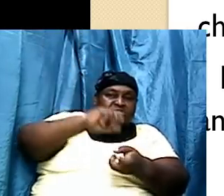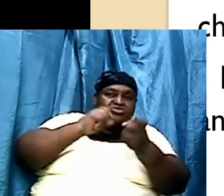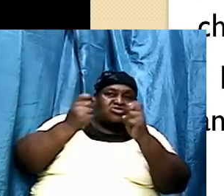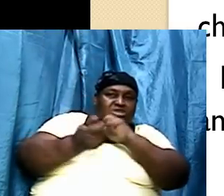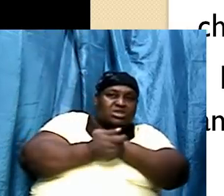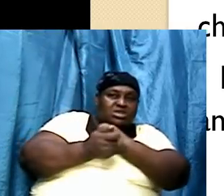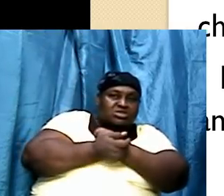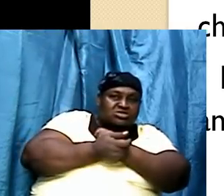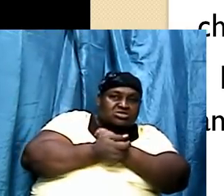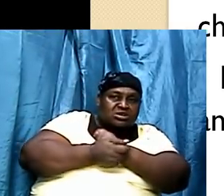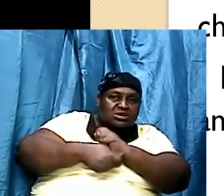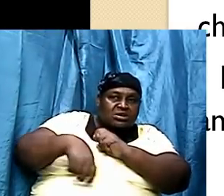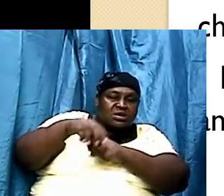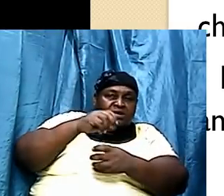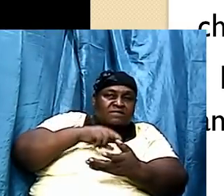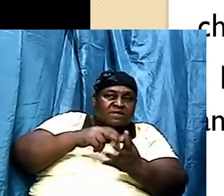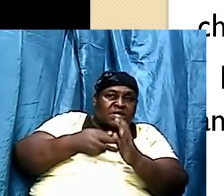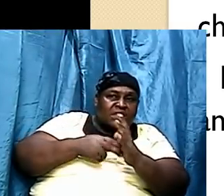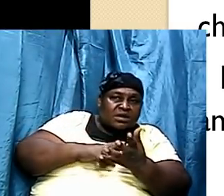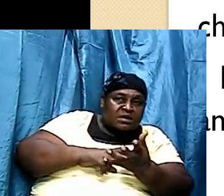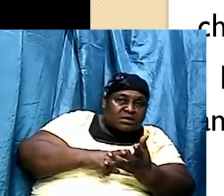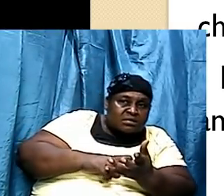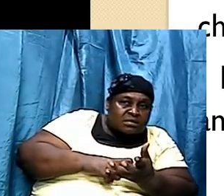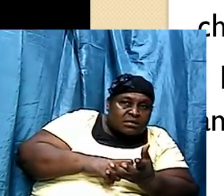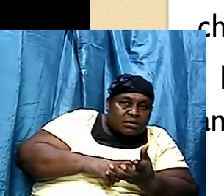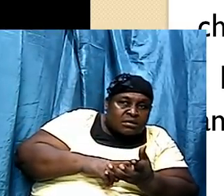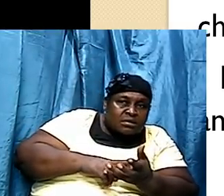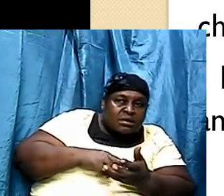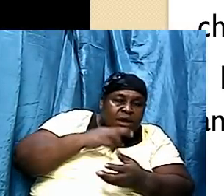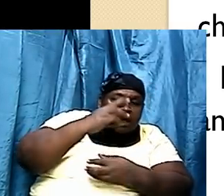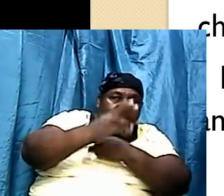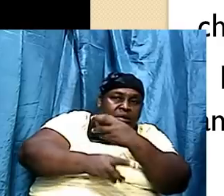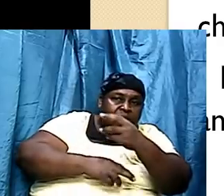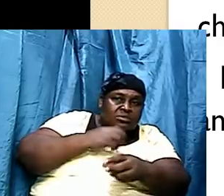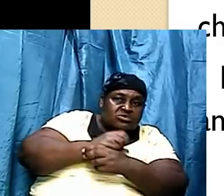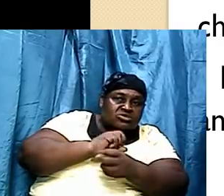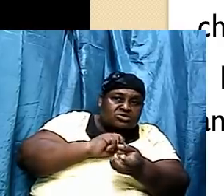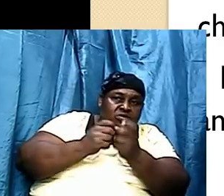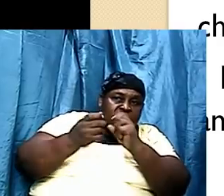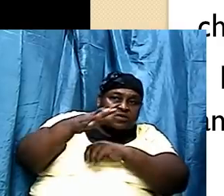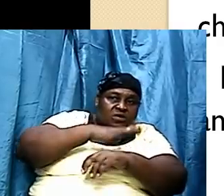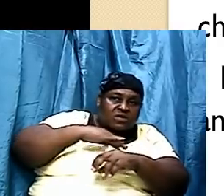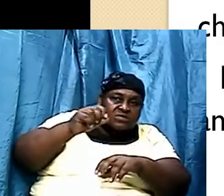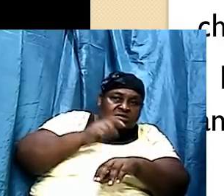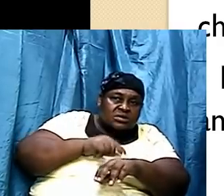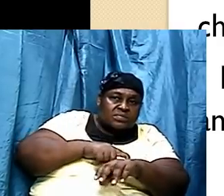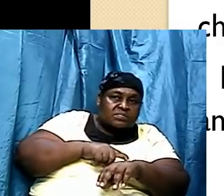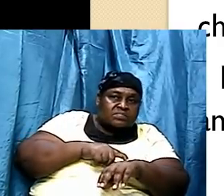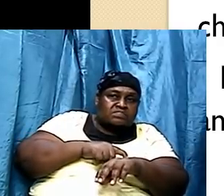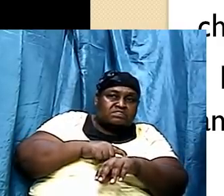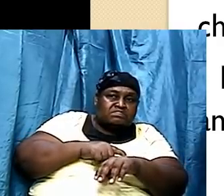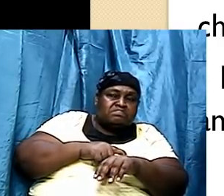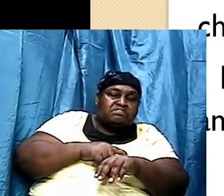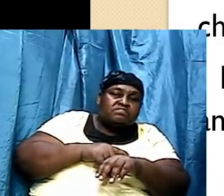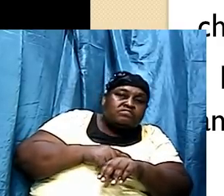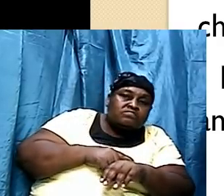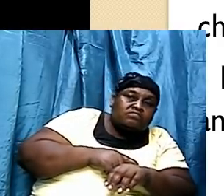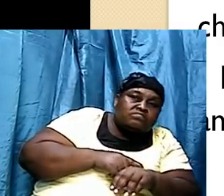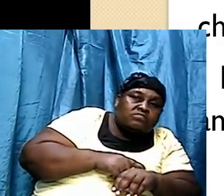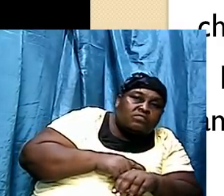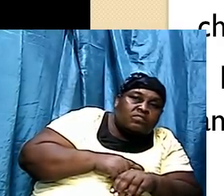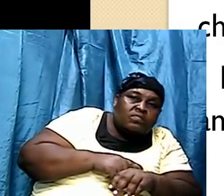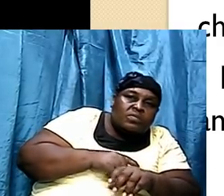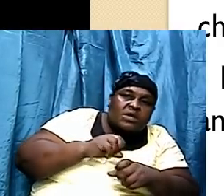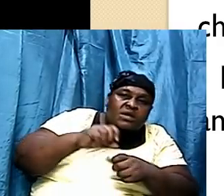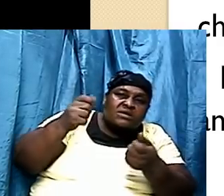time. We're going look at physics, which is the science that deal with matter and energy and their interaction. So in these five areas, we're